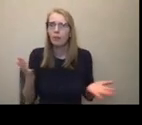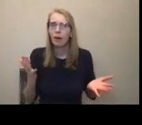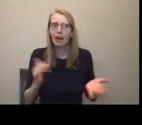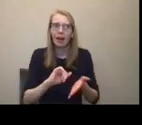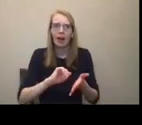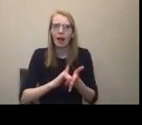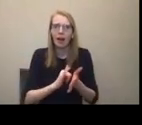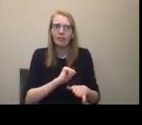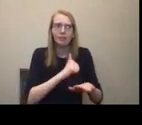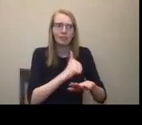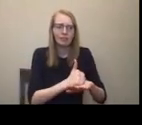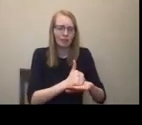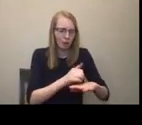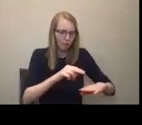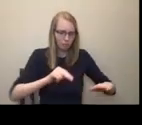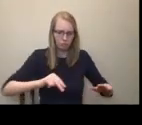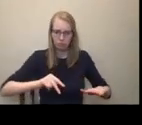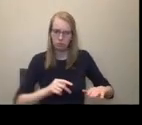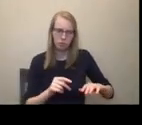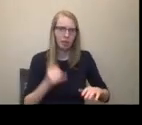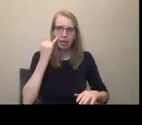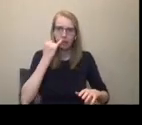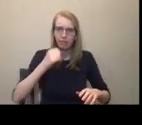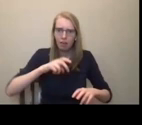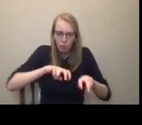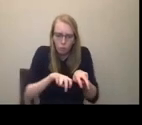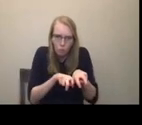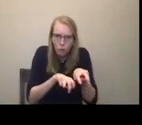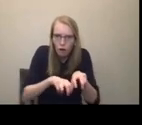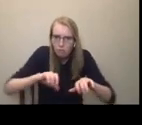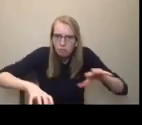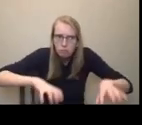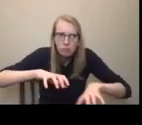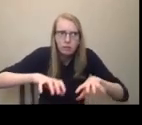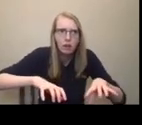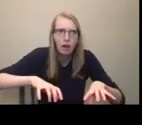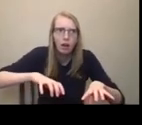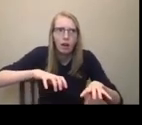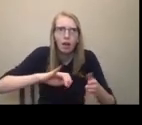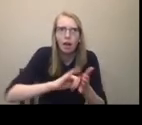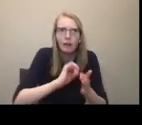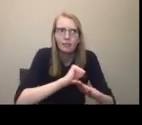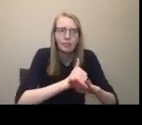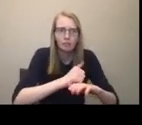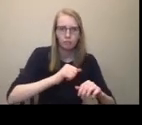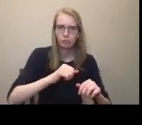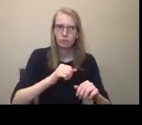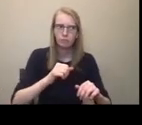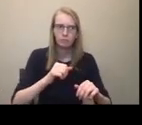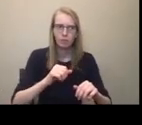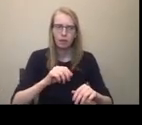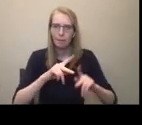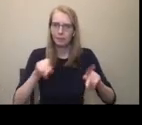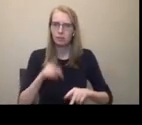most powerful position on stage when he's on his hands and knees? So that's accommodation. You're changing the form, the process of staging art.